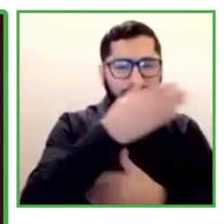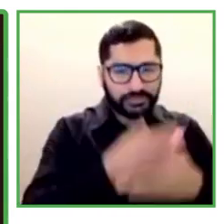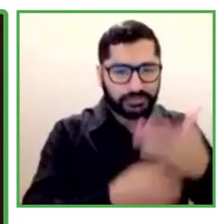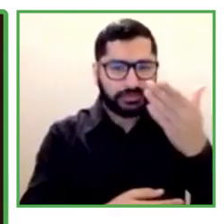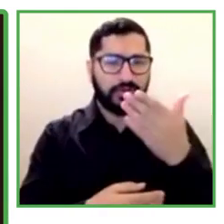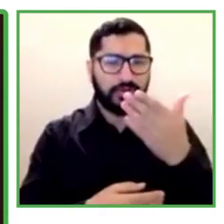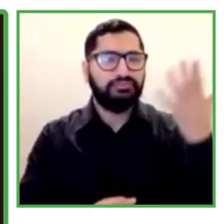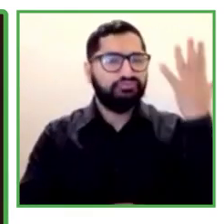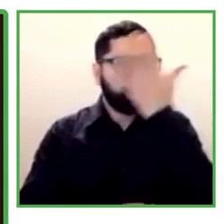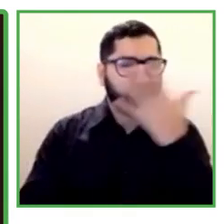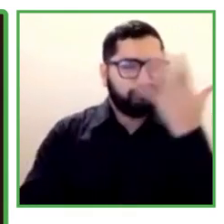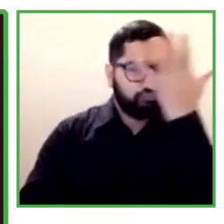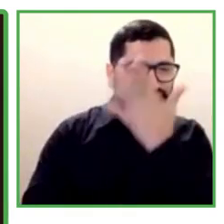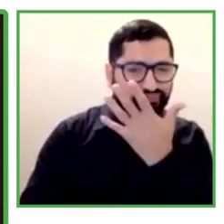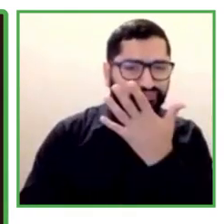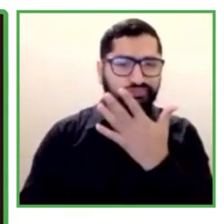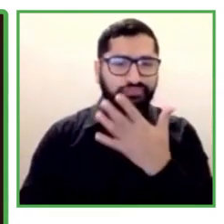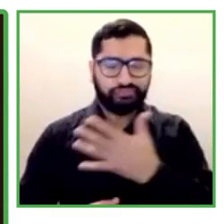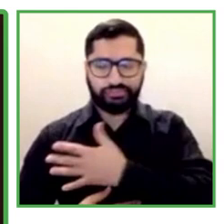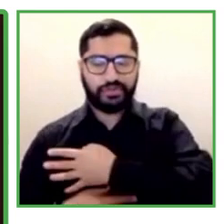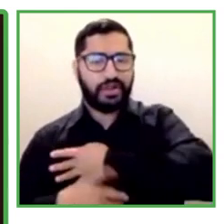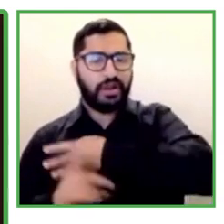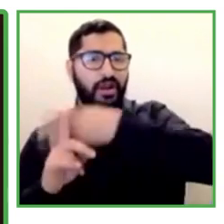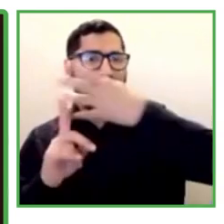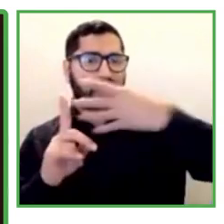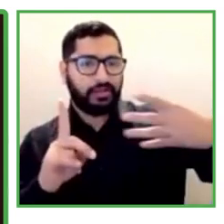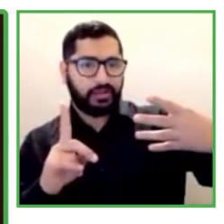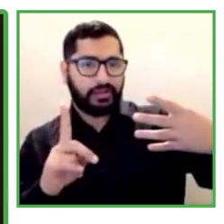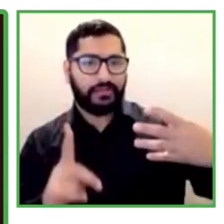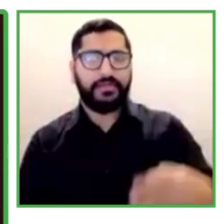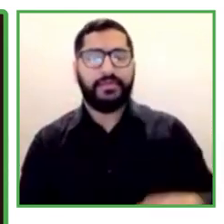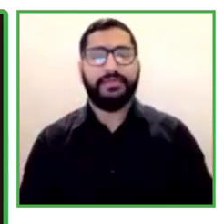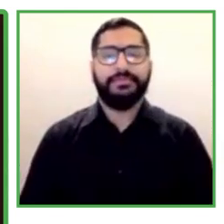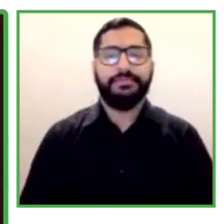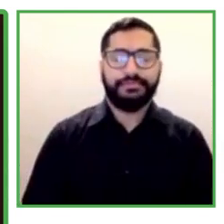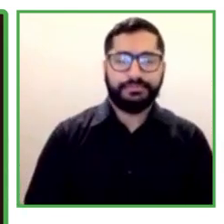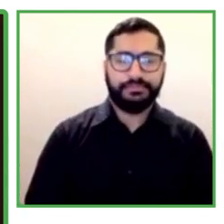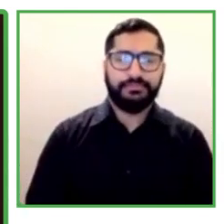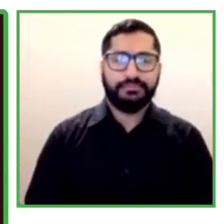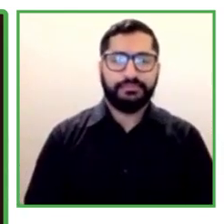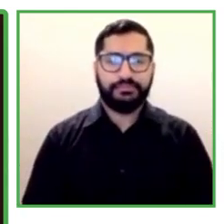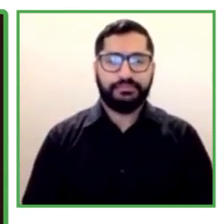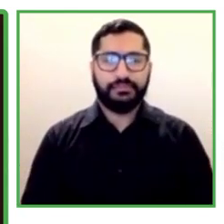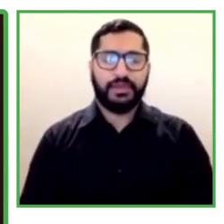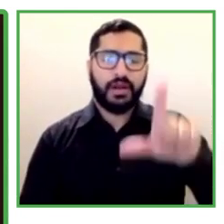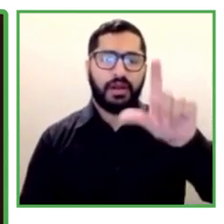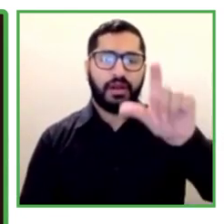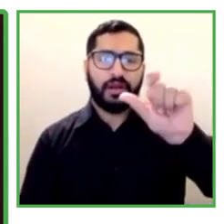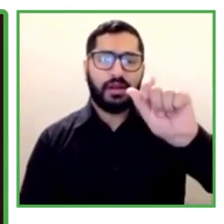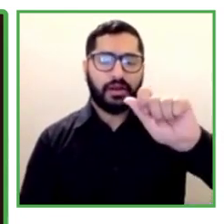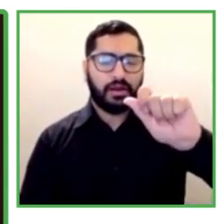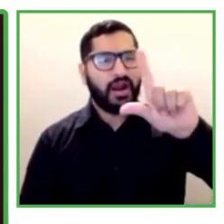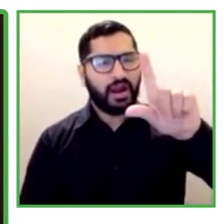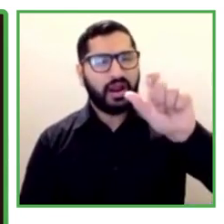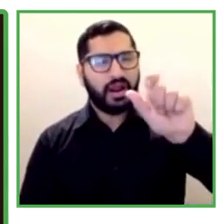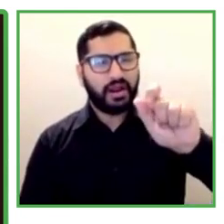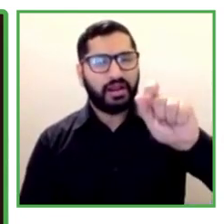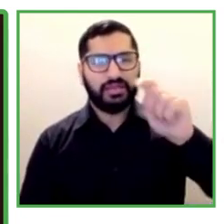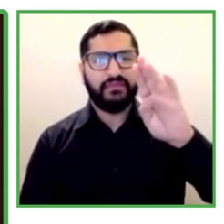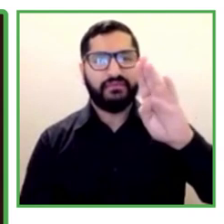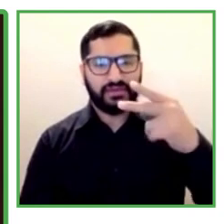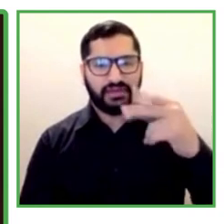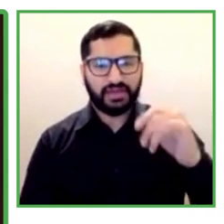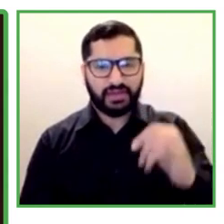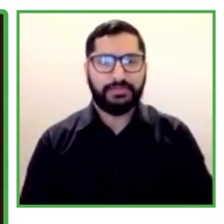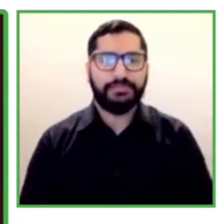a very high rate about disabled employees, which is